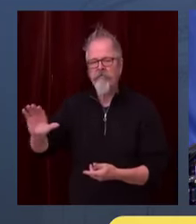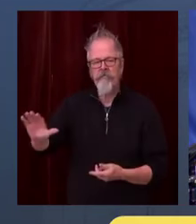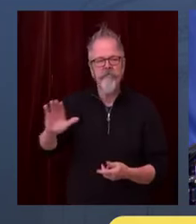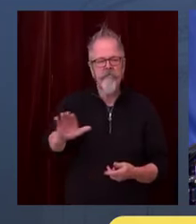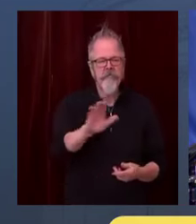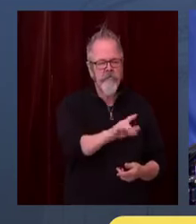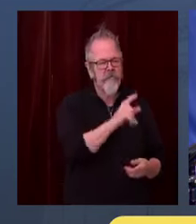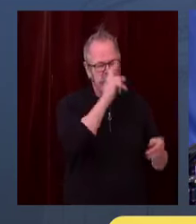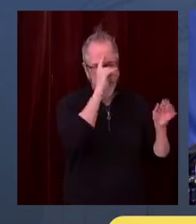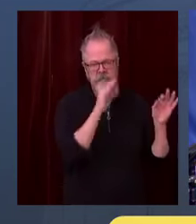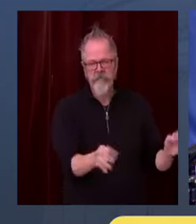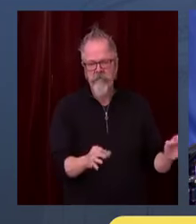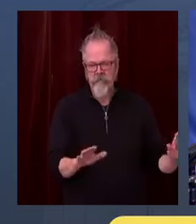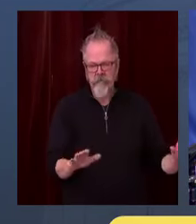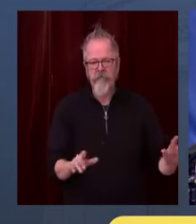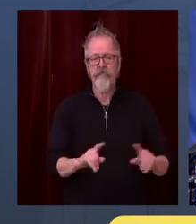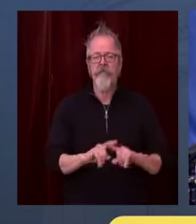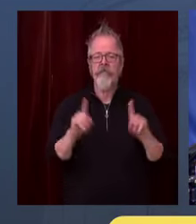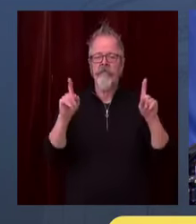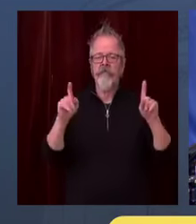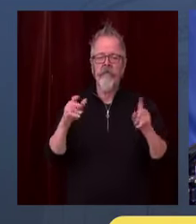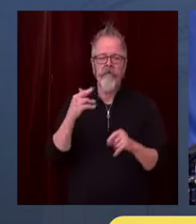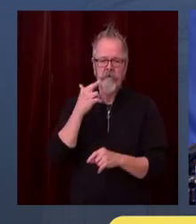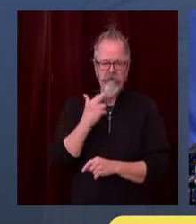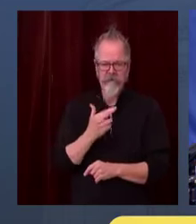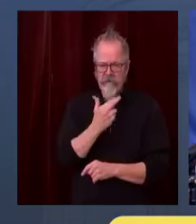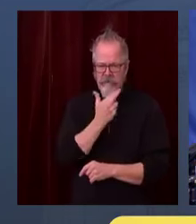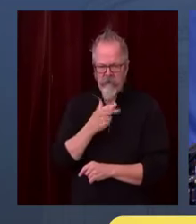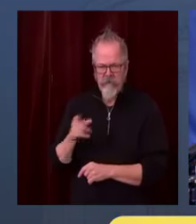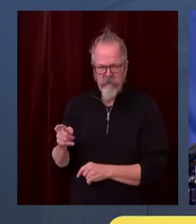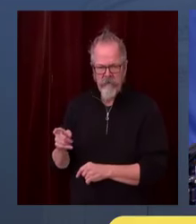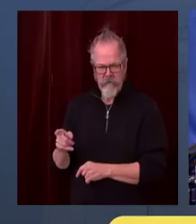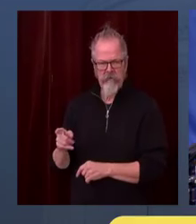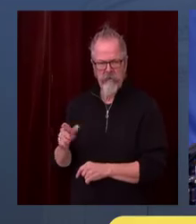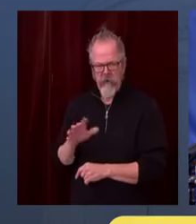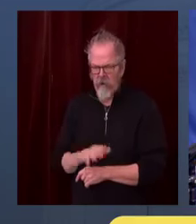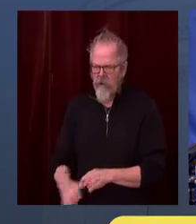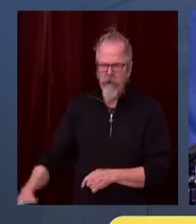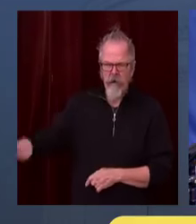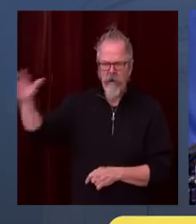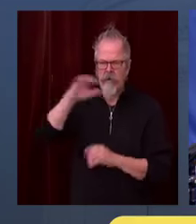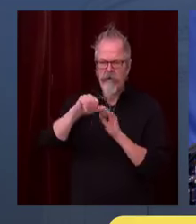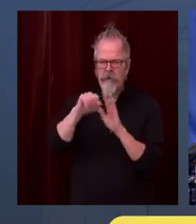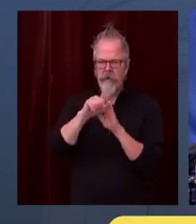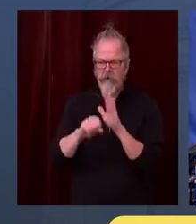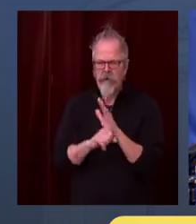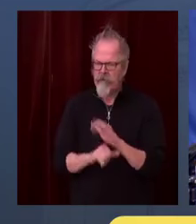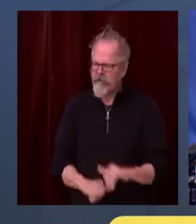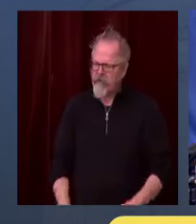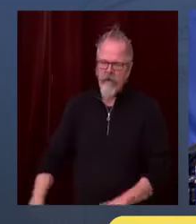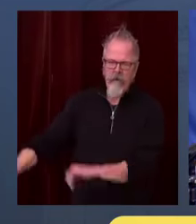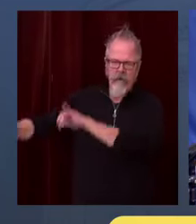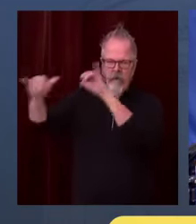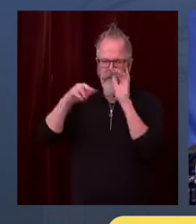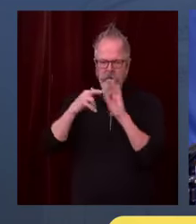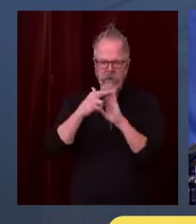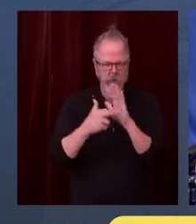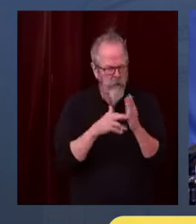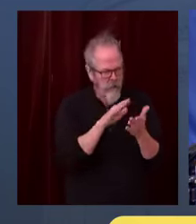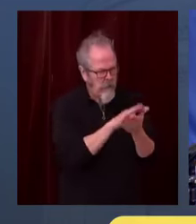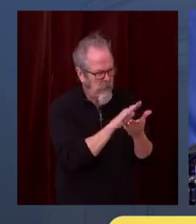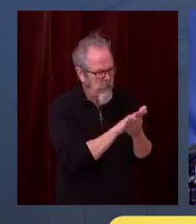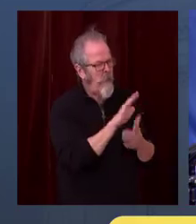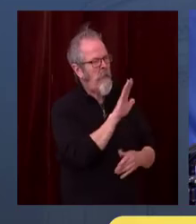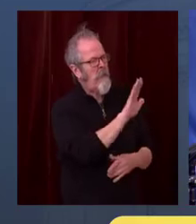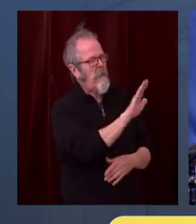broad enough in enough places, east, west, north, and south, that if we just tried to